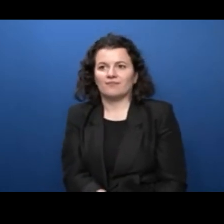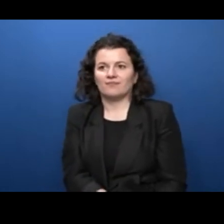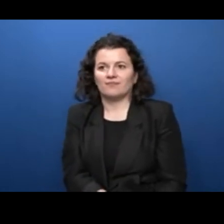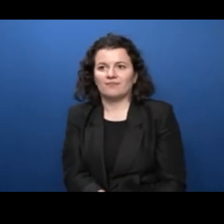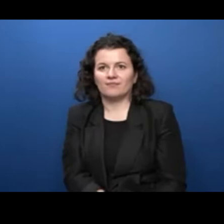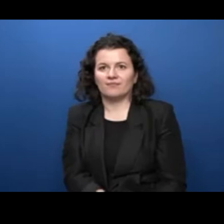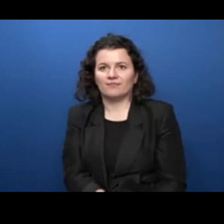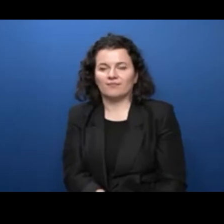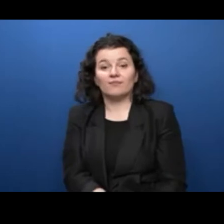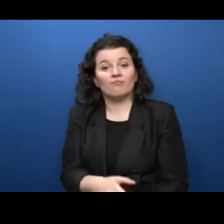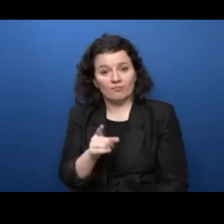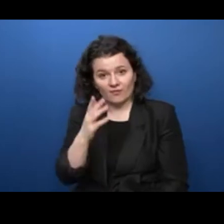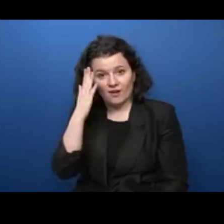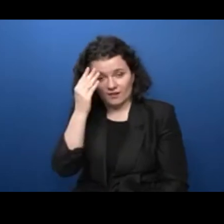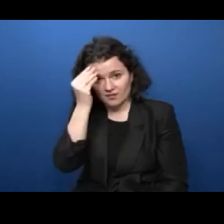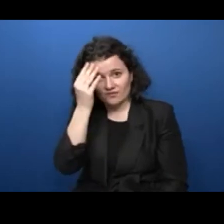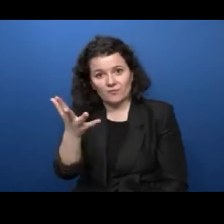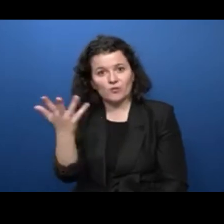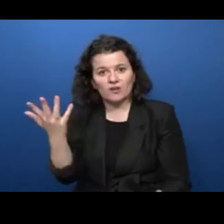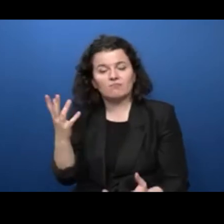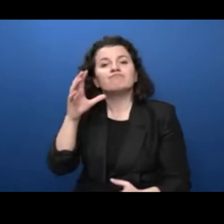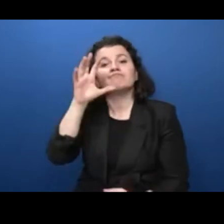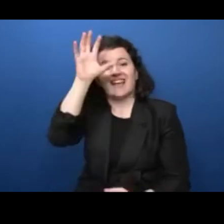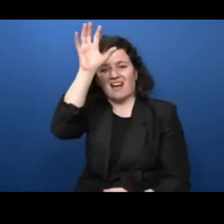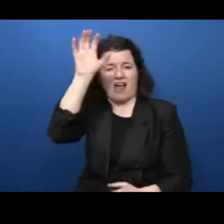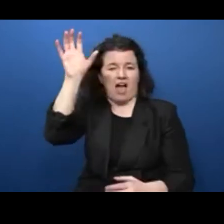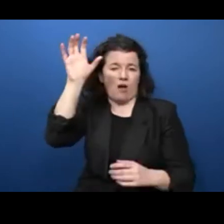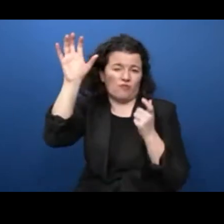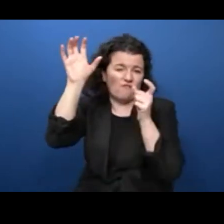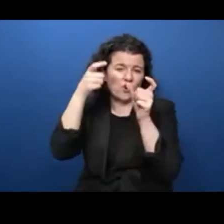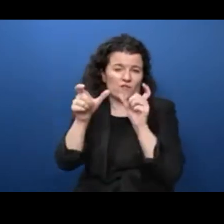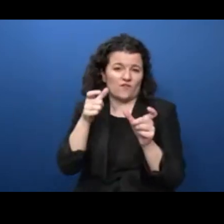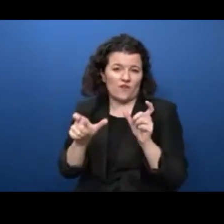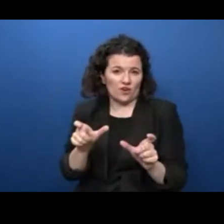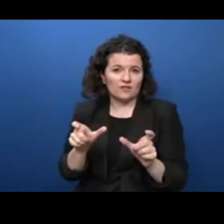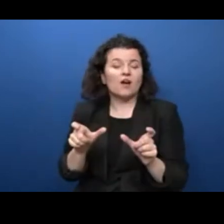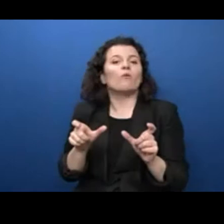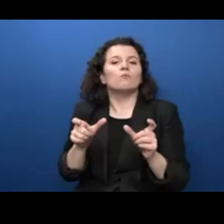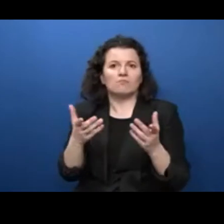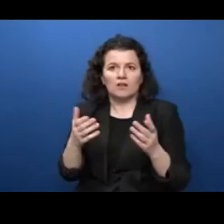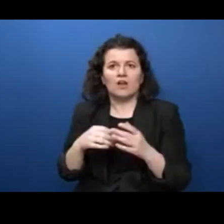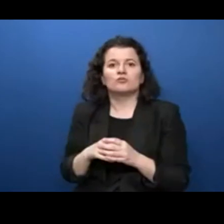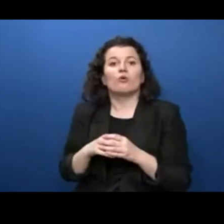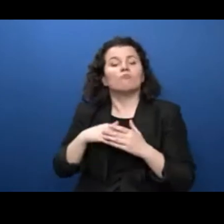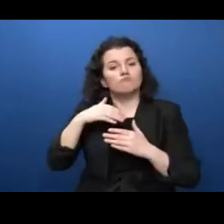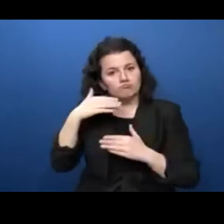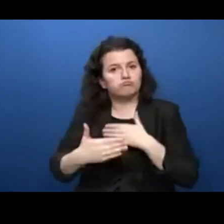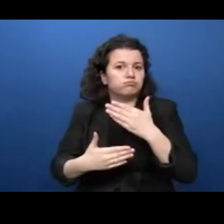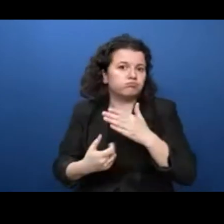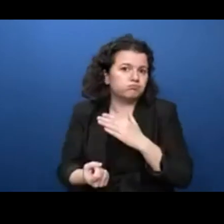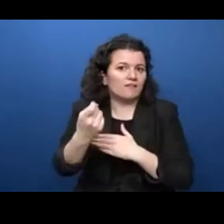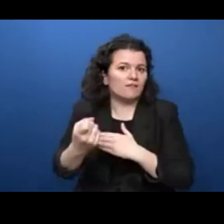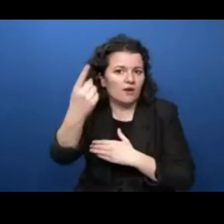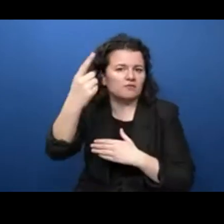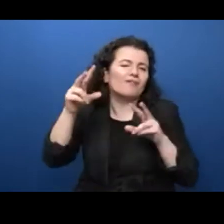And just so you know this, the word cloud that we're about to see is going to continue growing with every event on the road to Addis